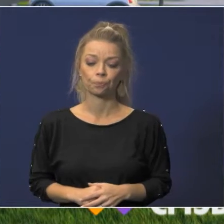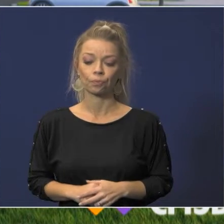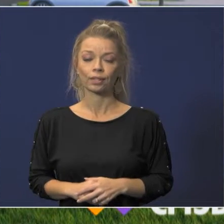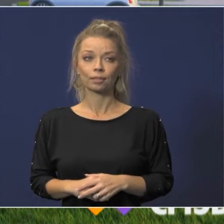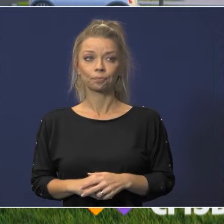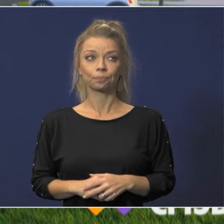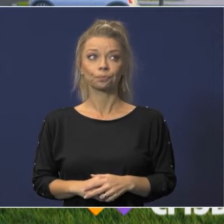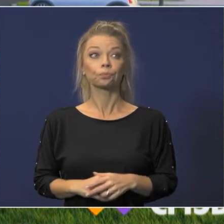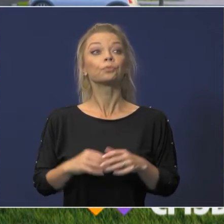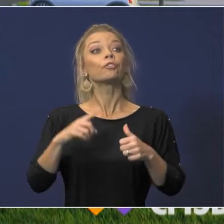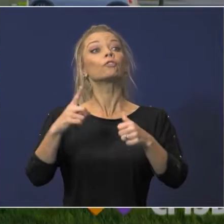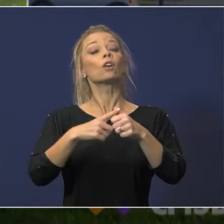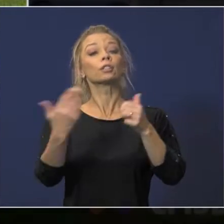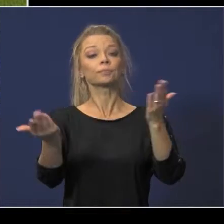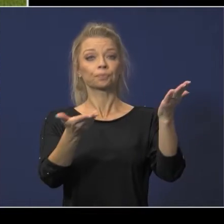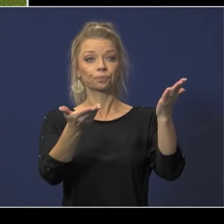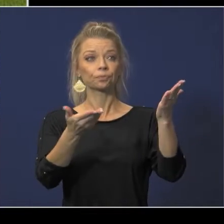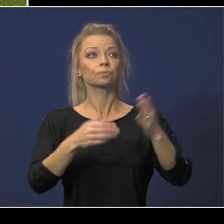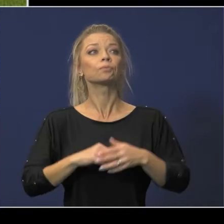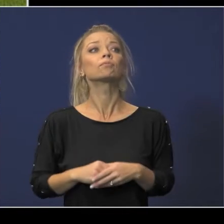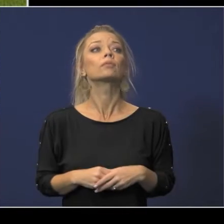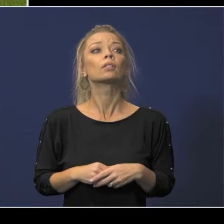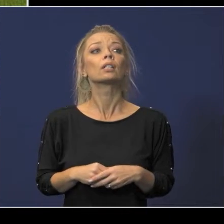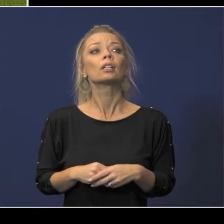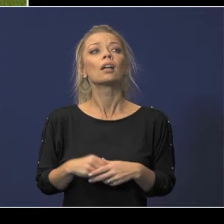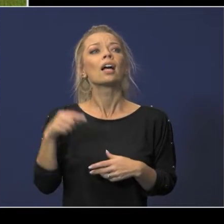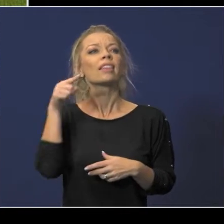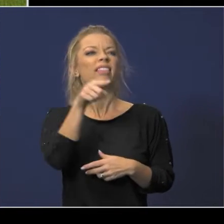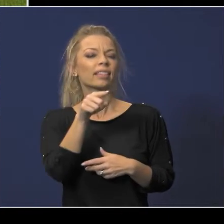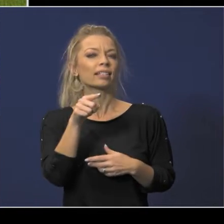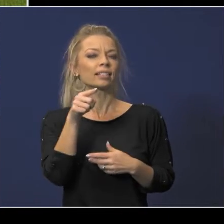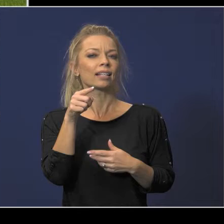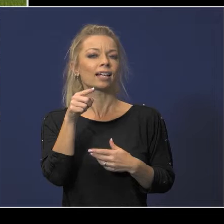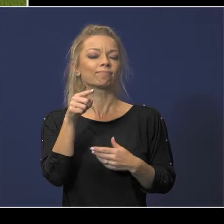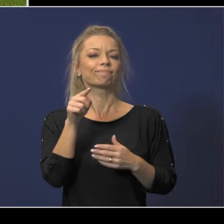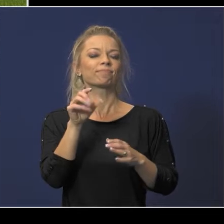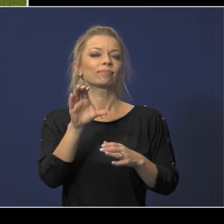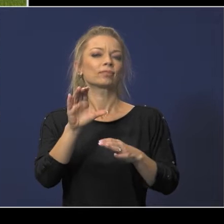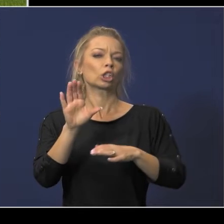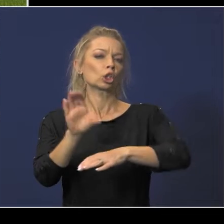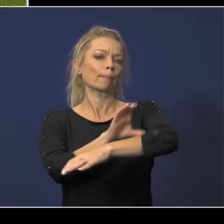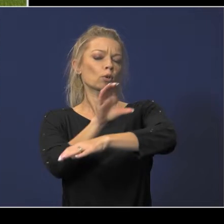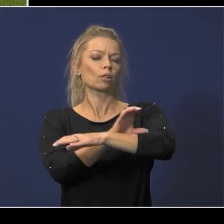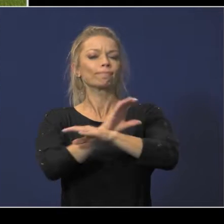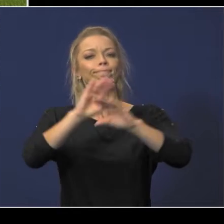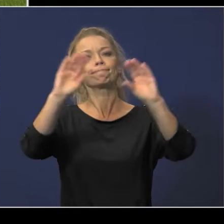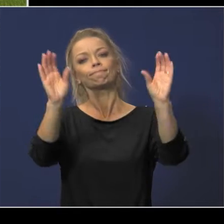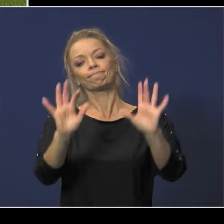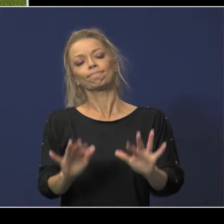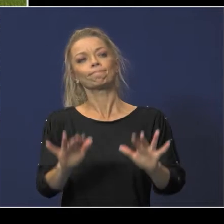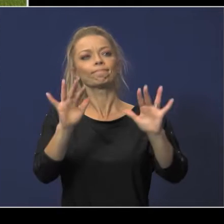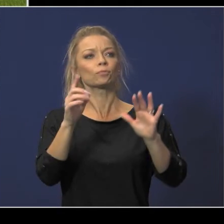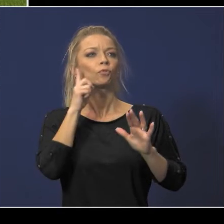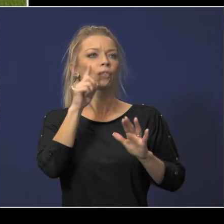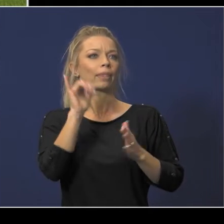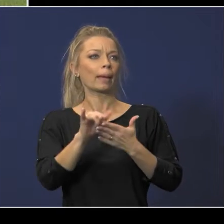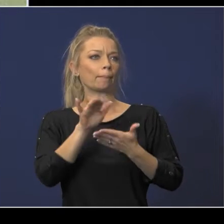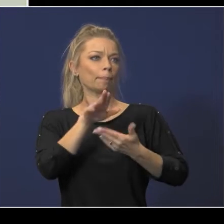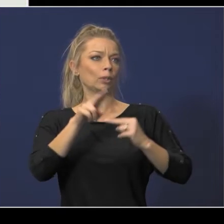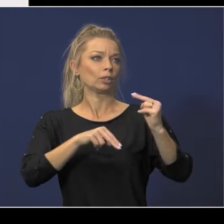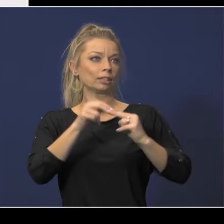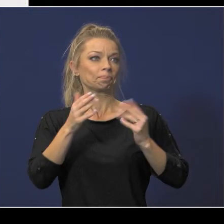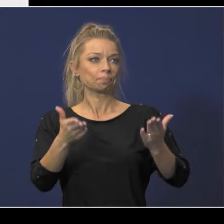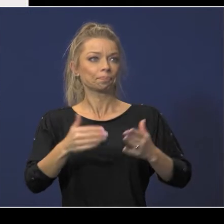okay first slide speaking of elementary 57 this is a rendering of the beautiful building it's the only thing i've seen